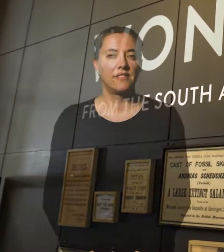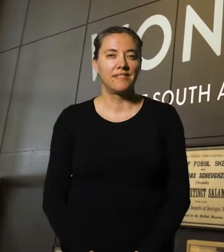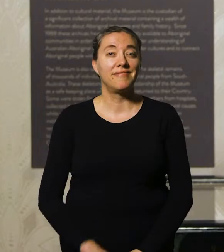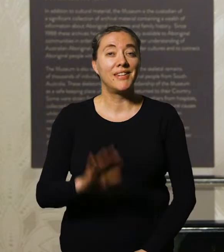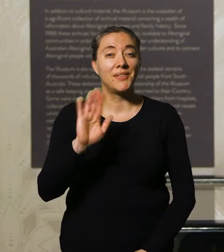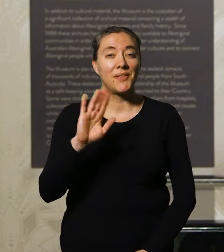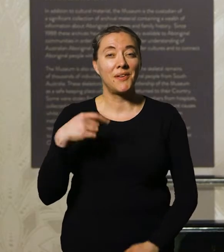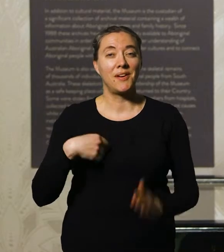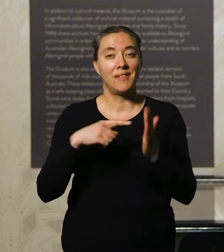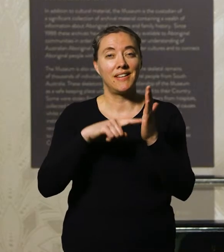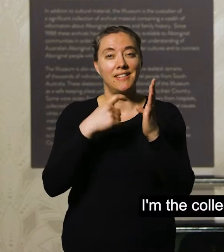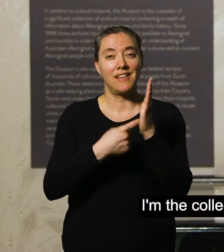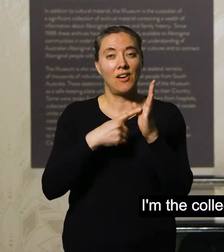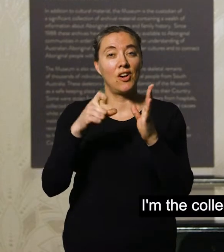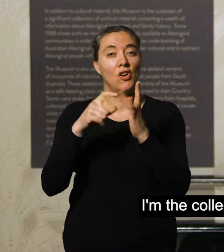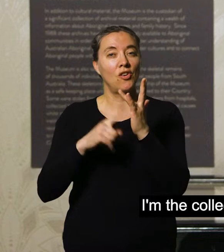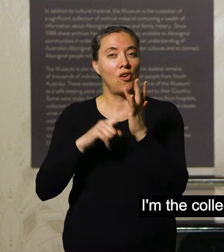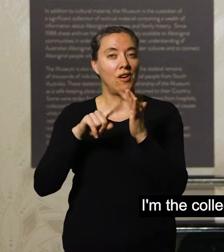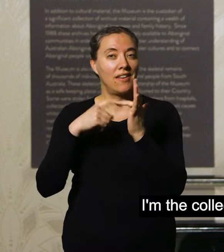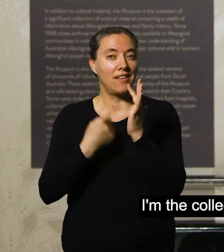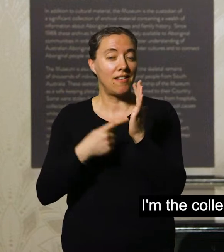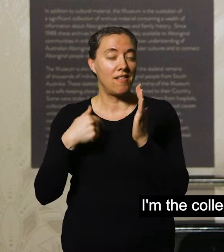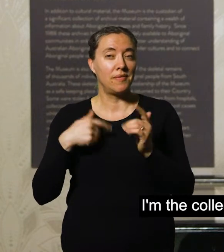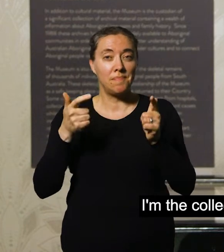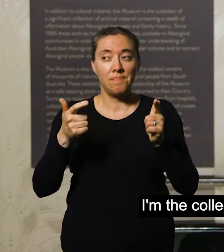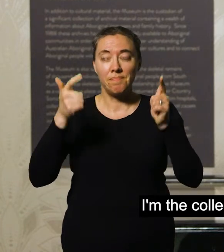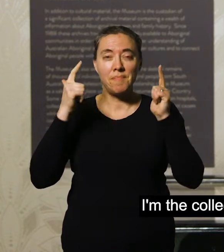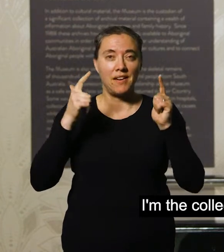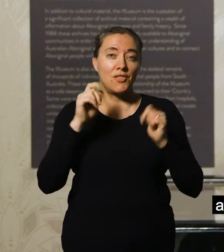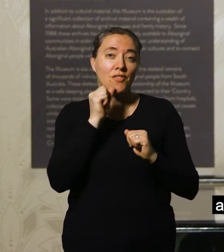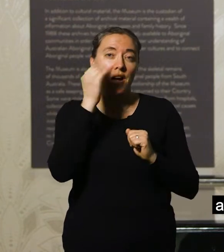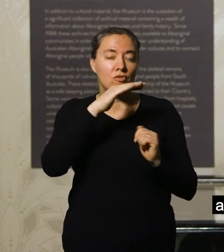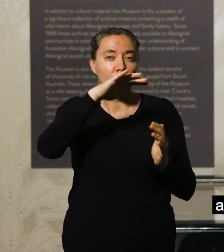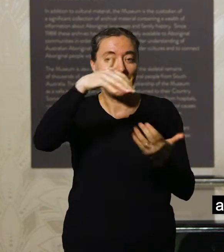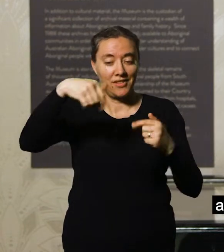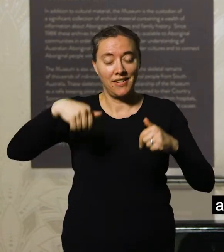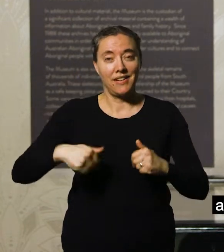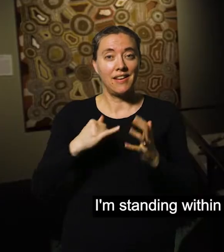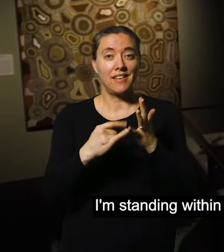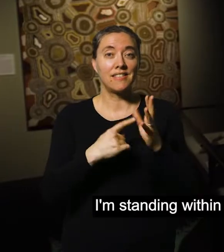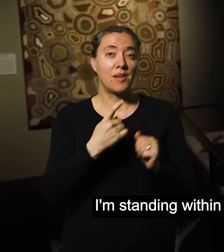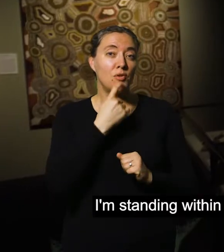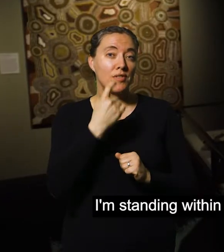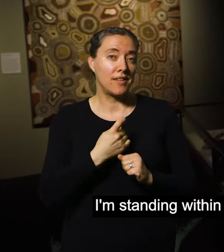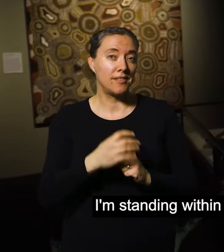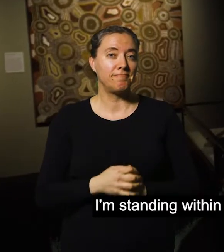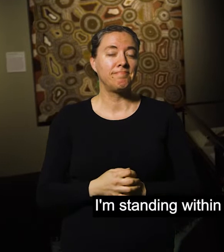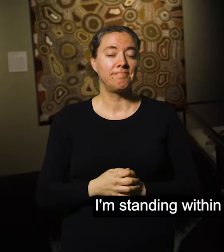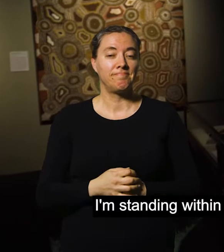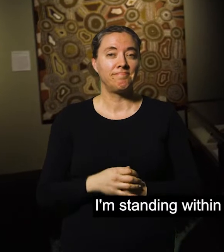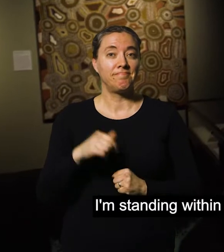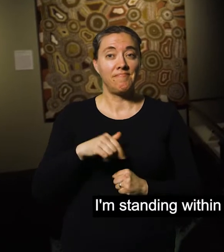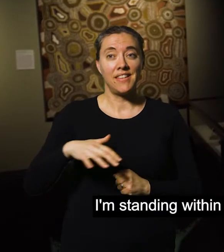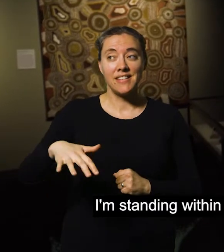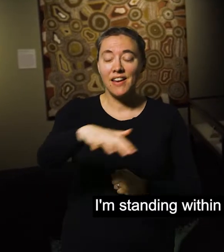Hi, my name is Tara Collier. I'm the collection manager of the Aboriginal Collections at South Australian Museum. I'm standing within the